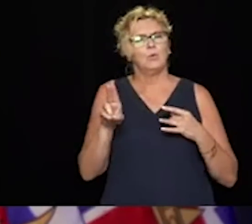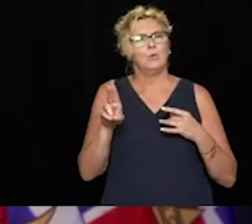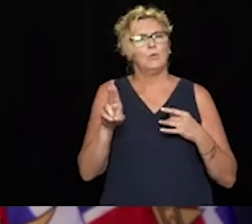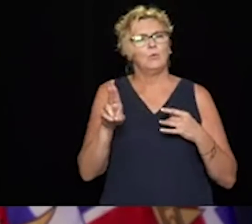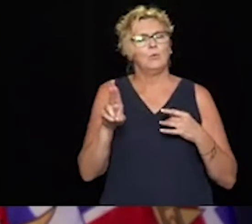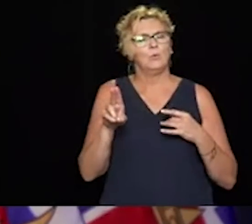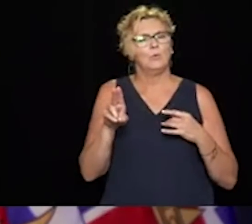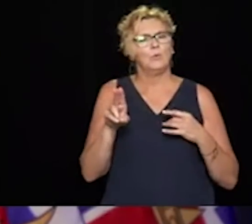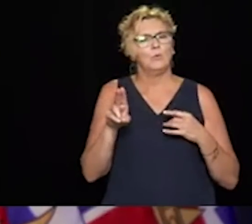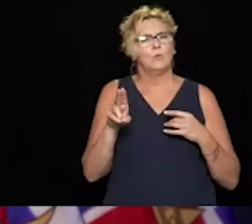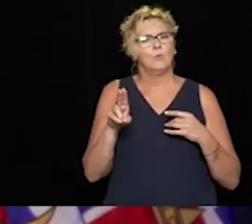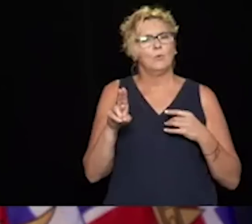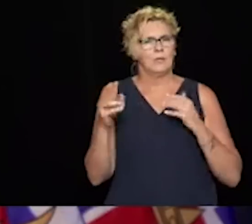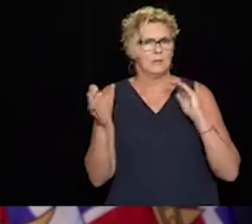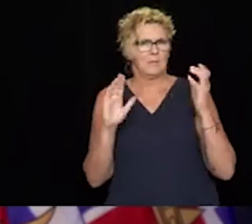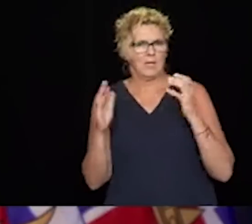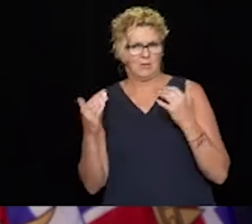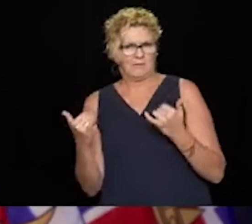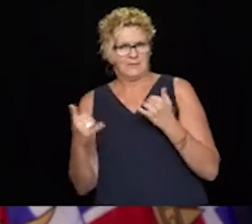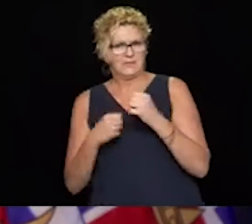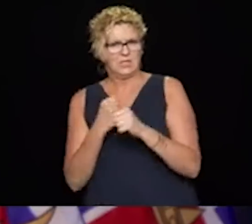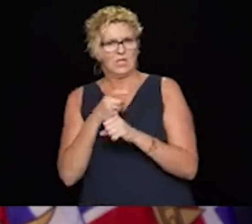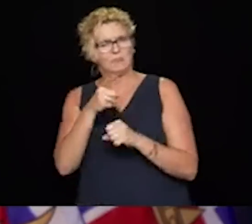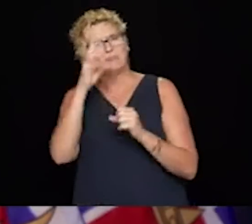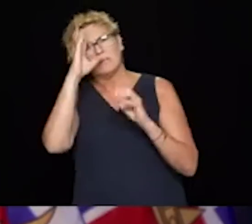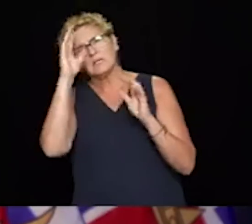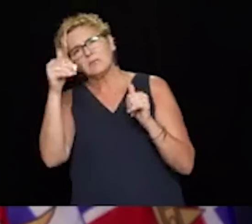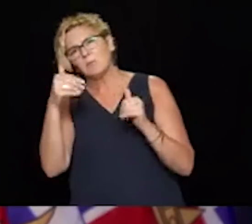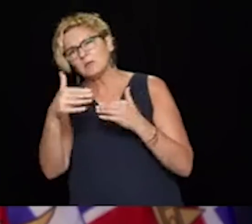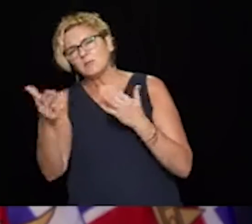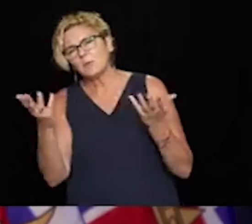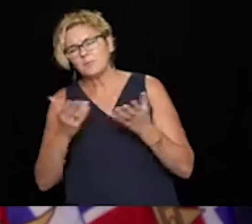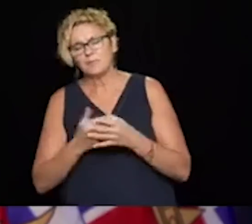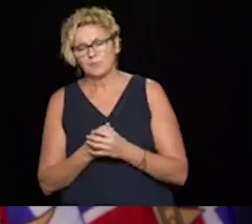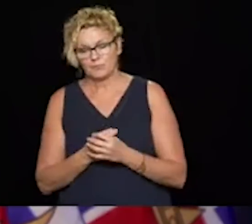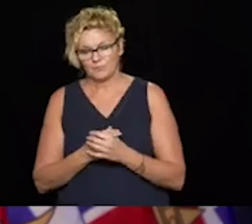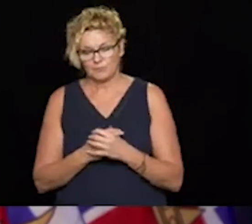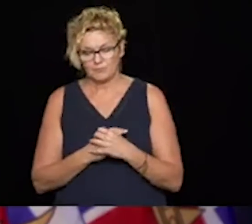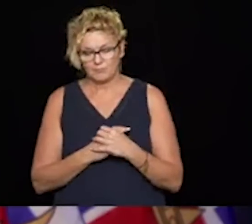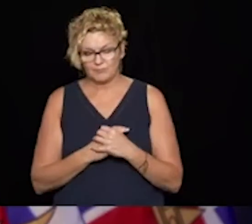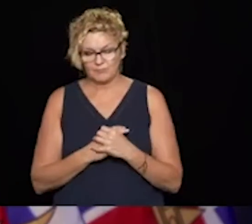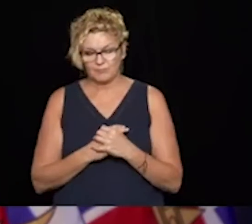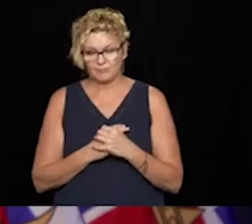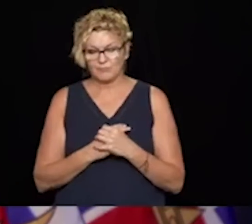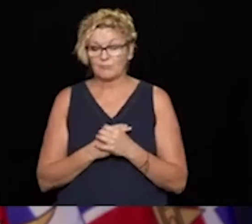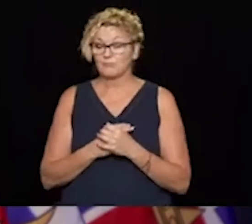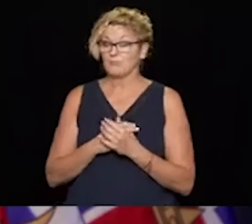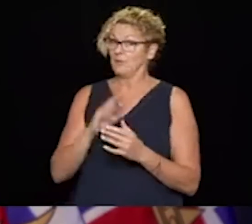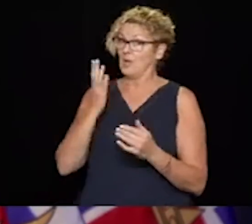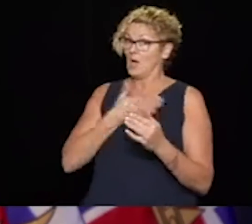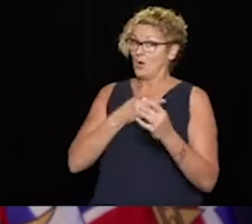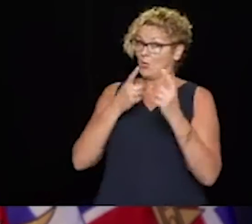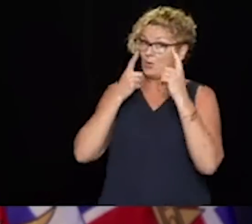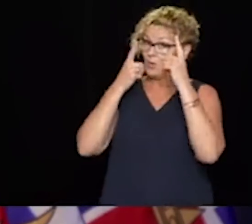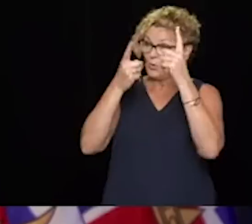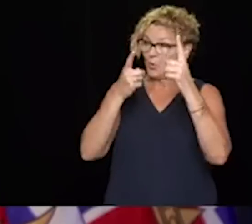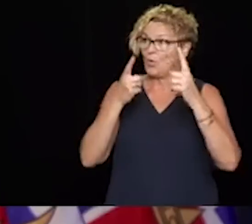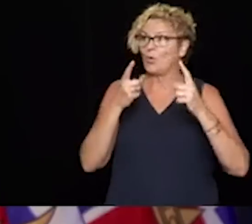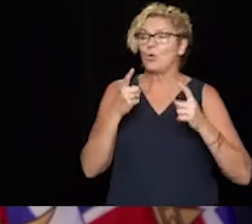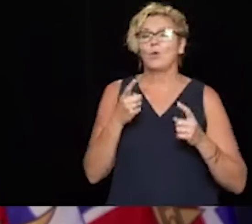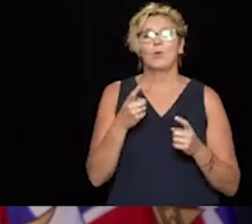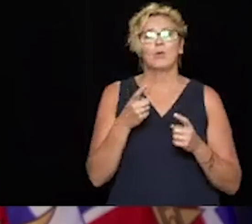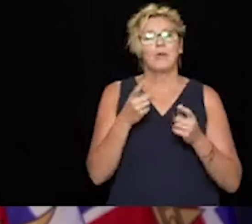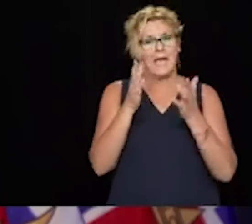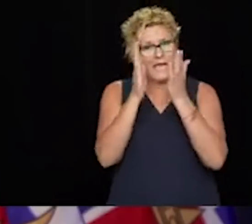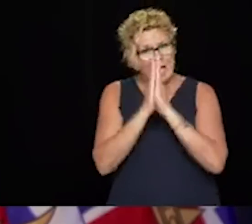What are your goals? What We want everybody who is able to have an influenza vaccine to